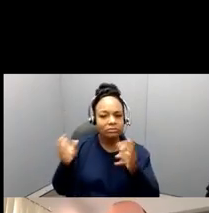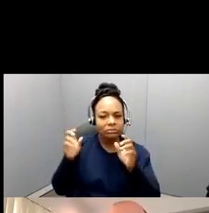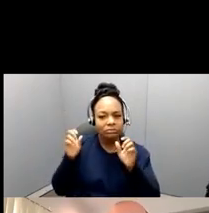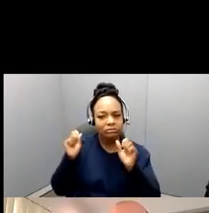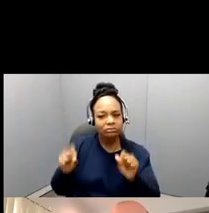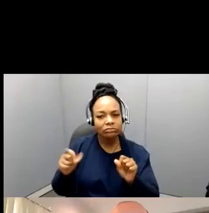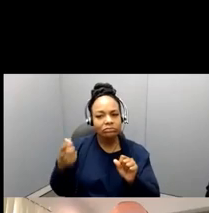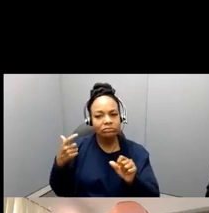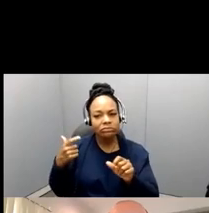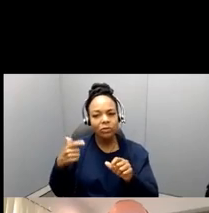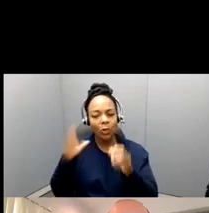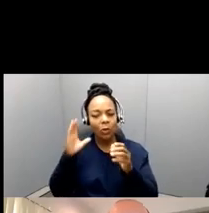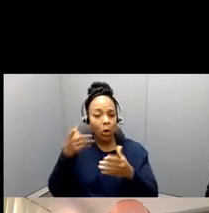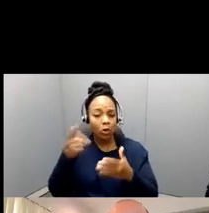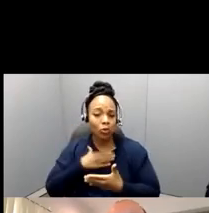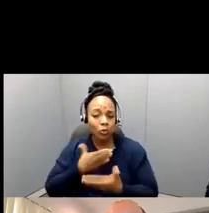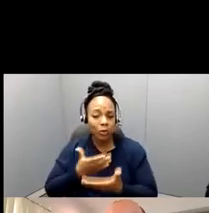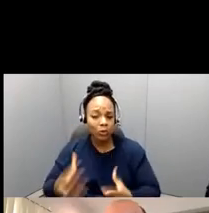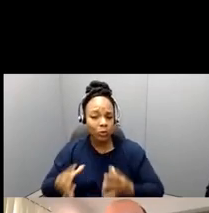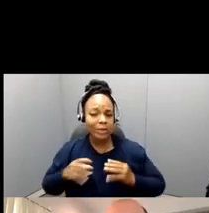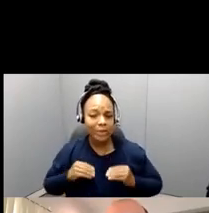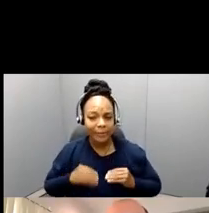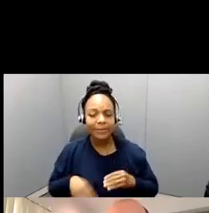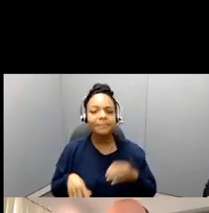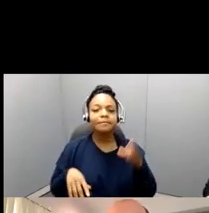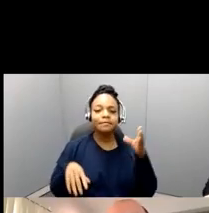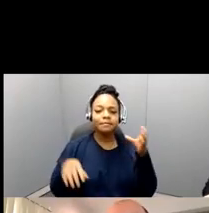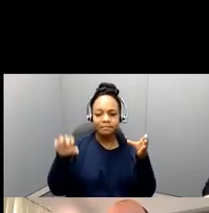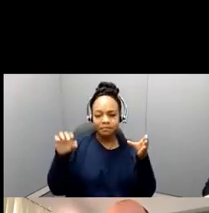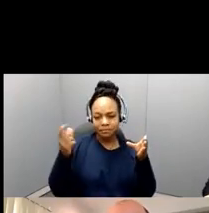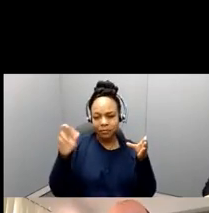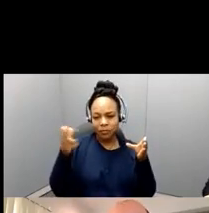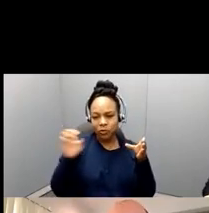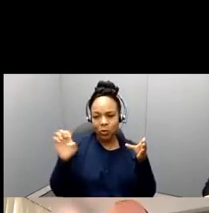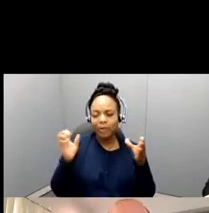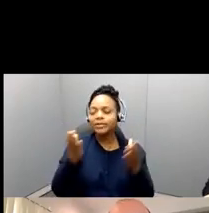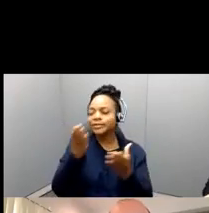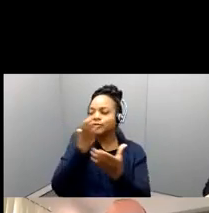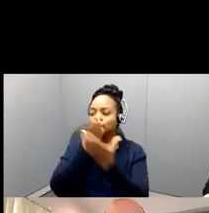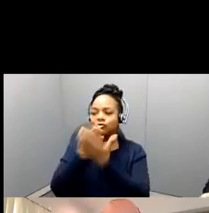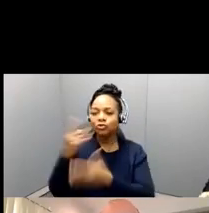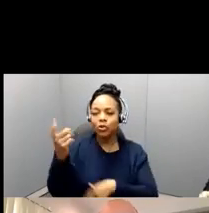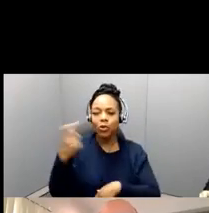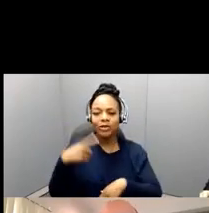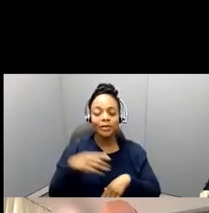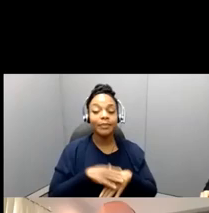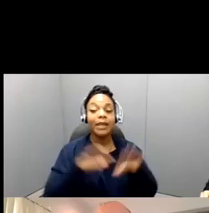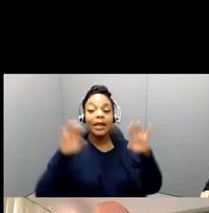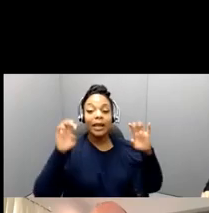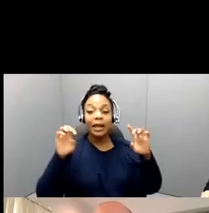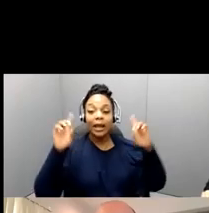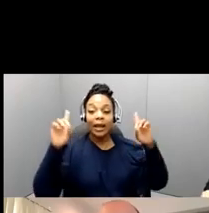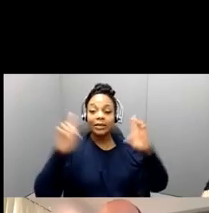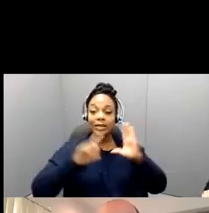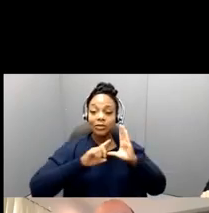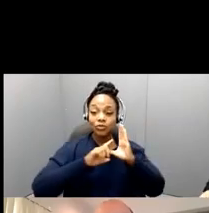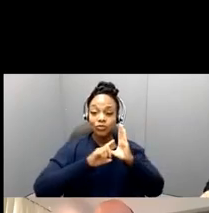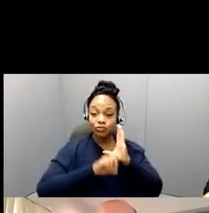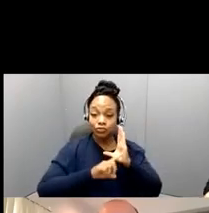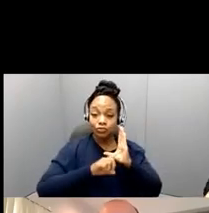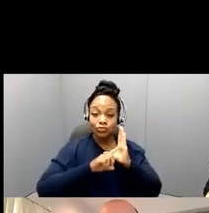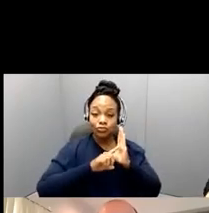Okay, that is, that's a very good question as well. Thank you. Education research, and I always say education research